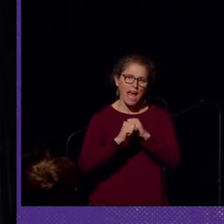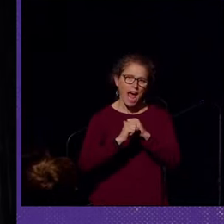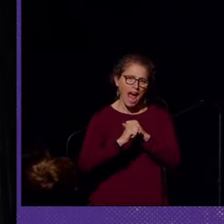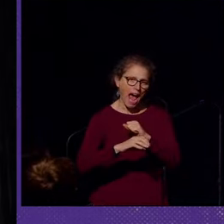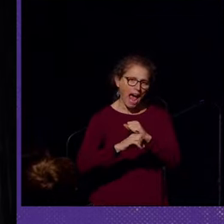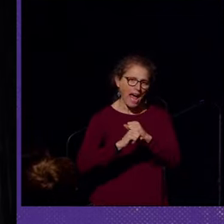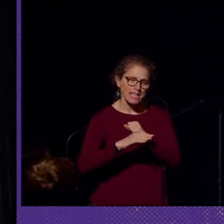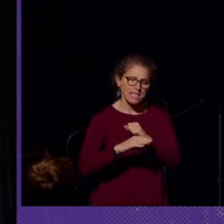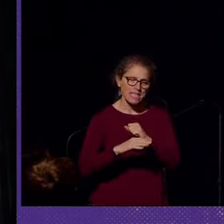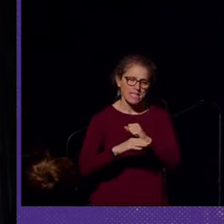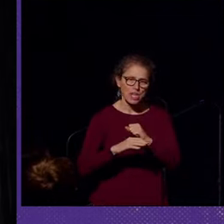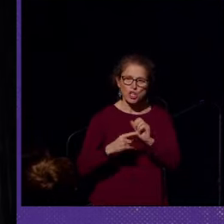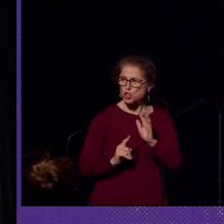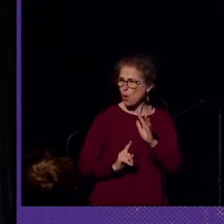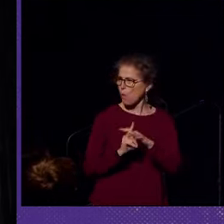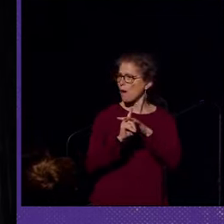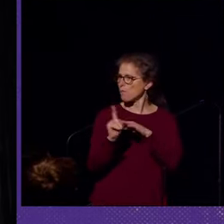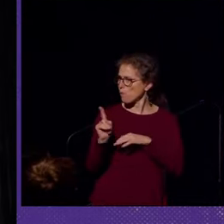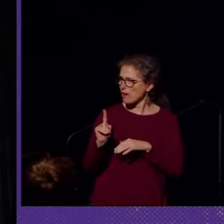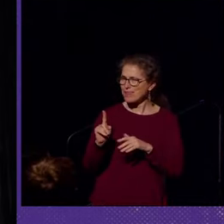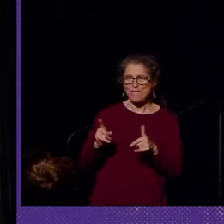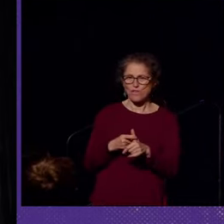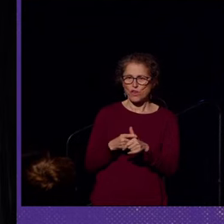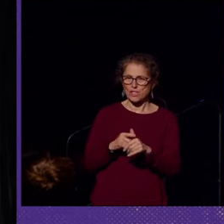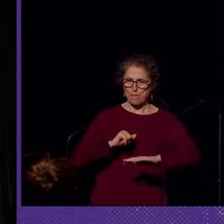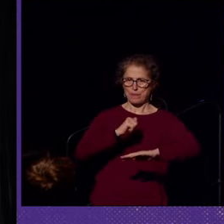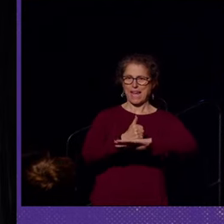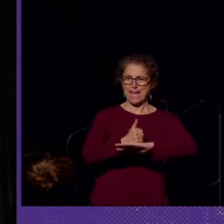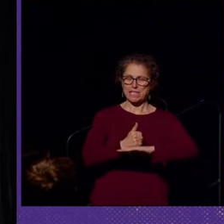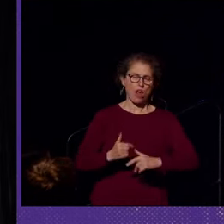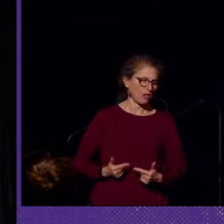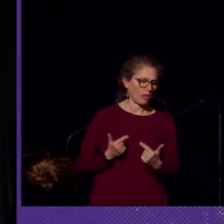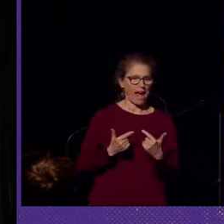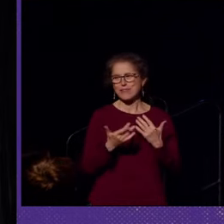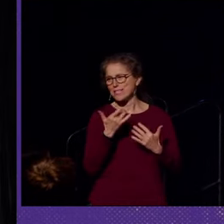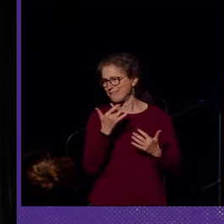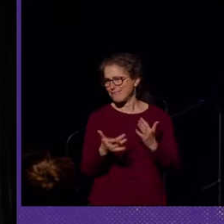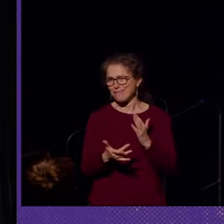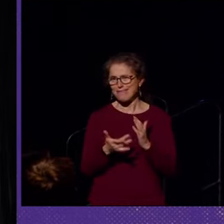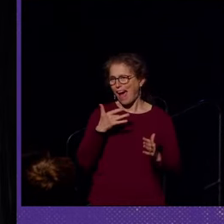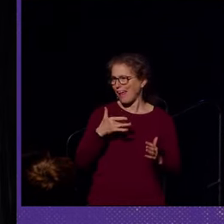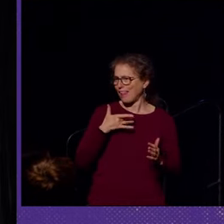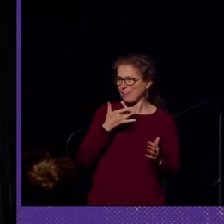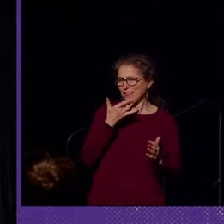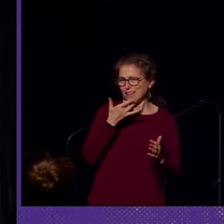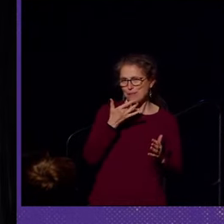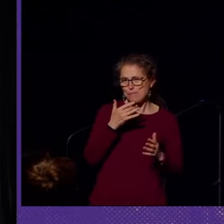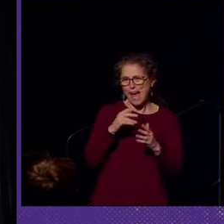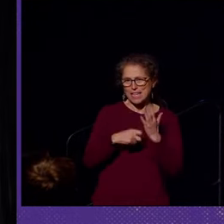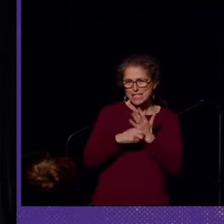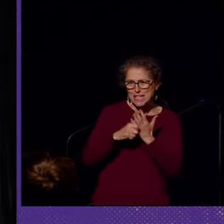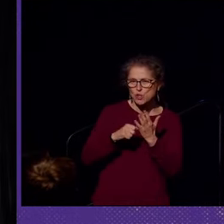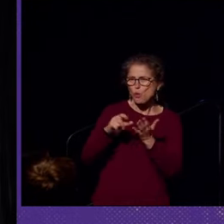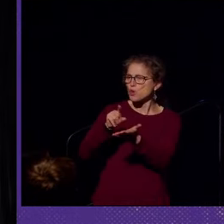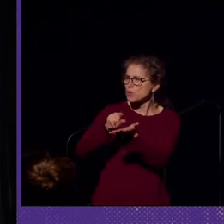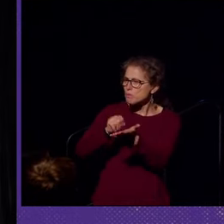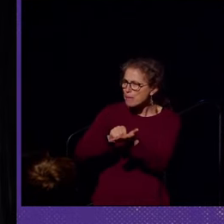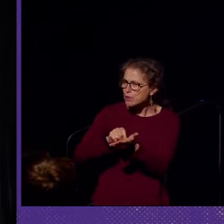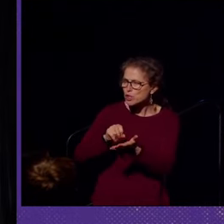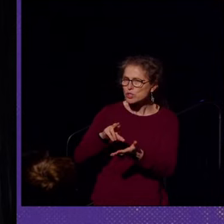show up? Where did they first get placed? Lifestyle magazines, local newspapers? And the second